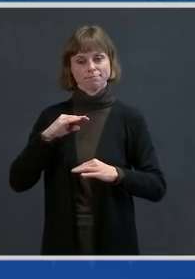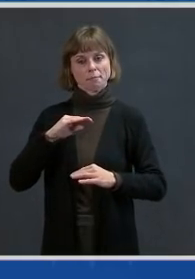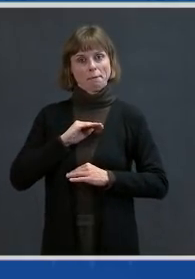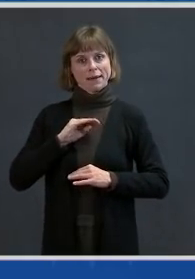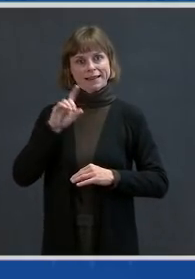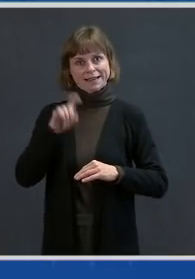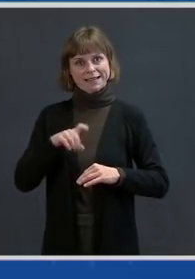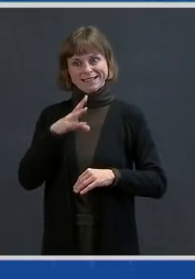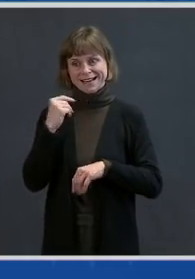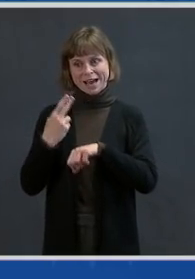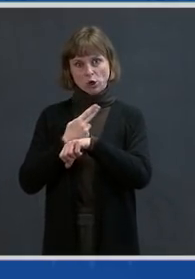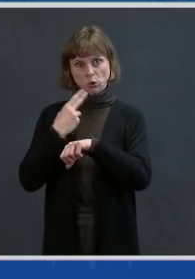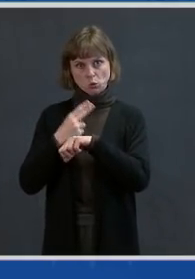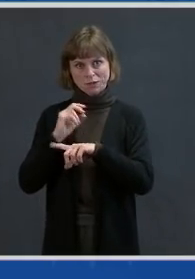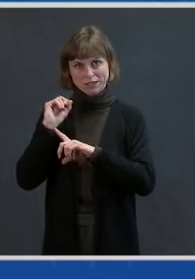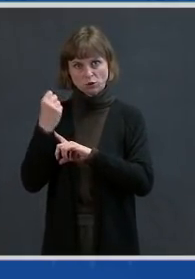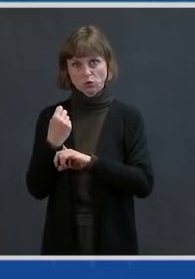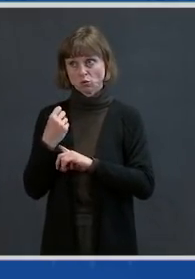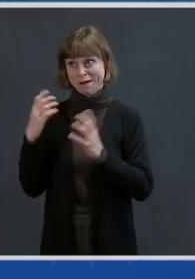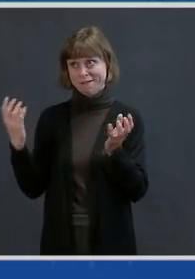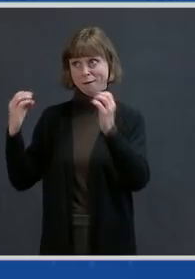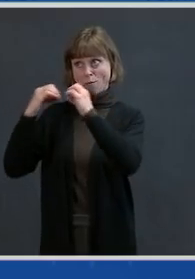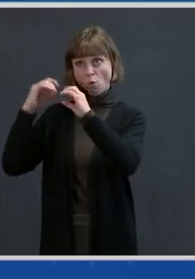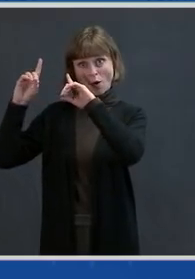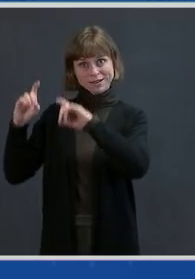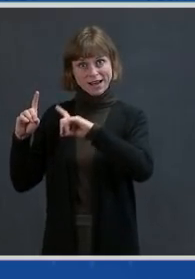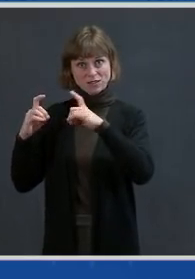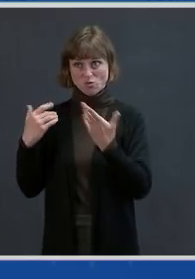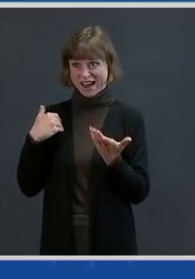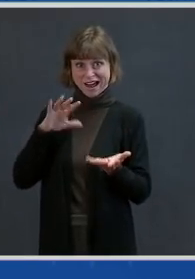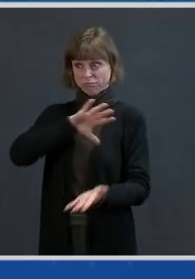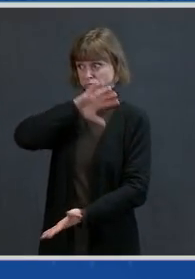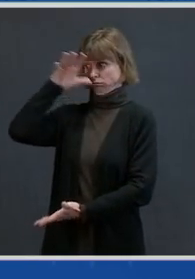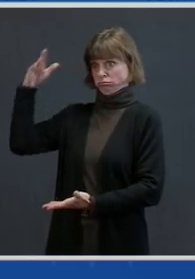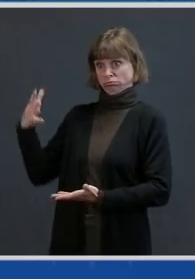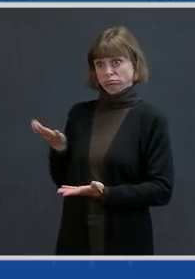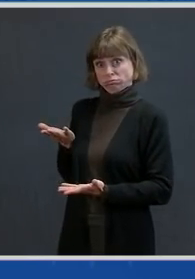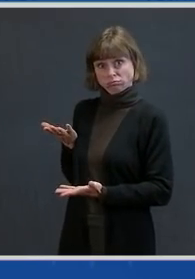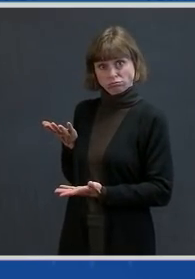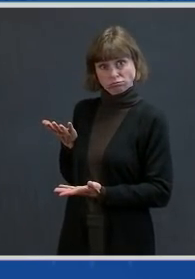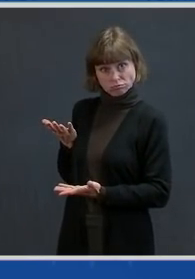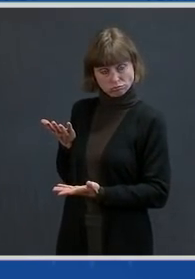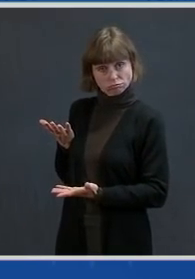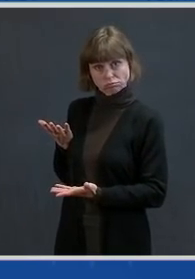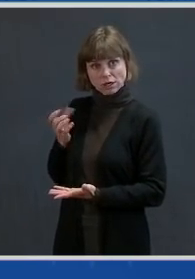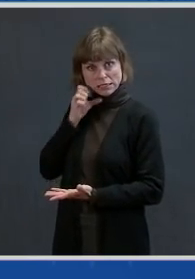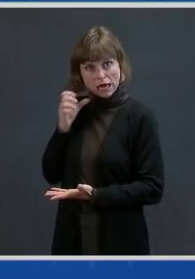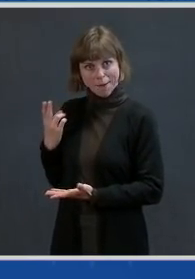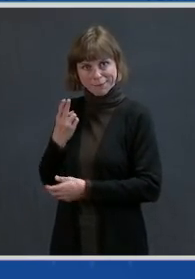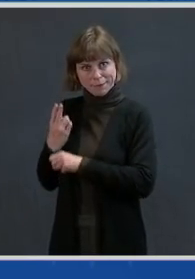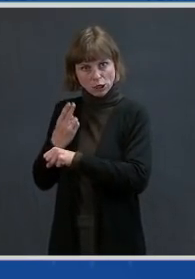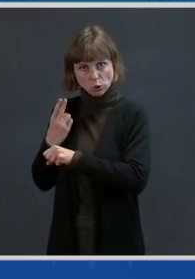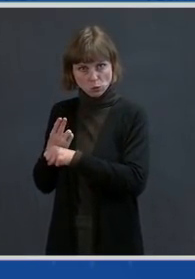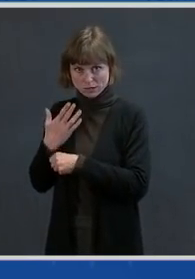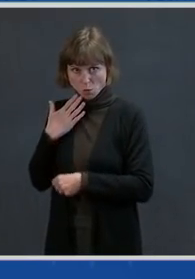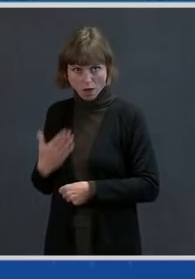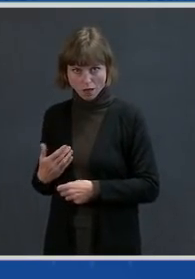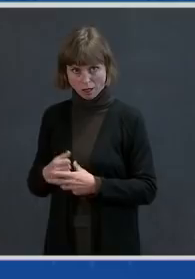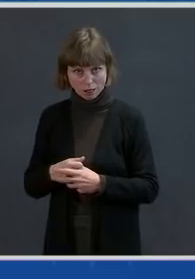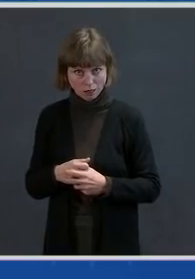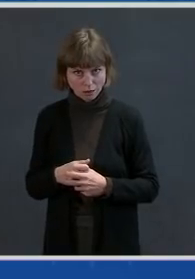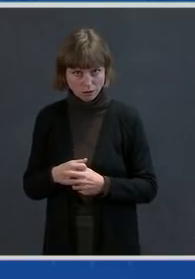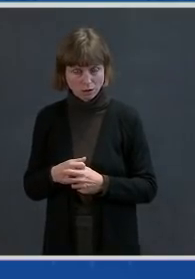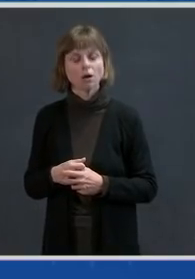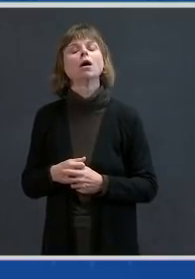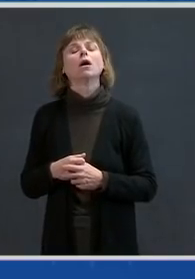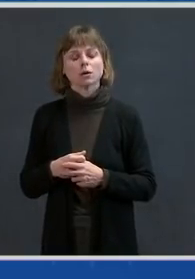additional testing with the fact that we actually have all of the supply out there and it's not being utilized as well. So we